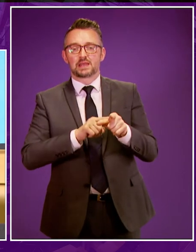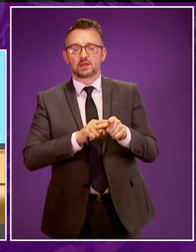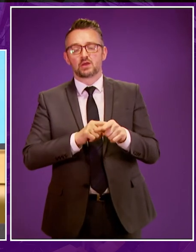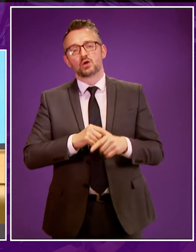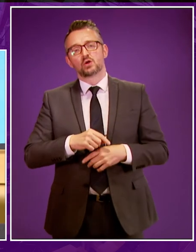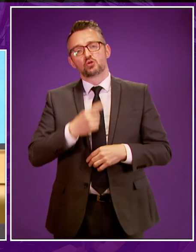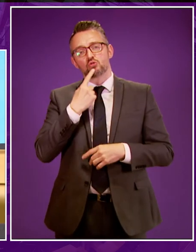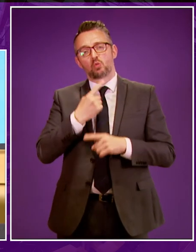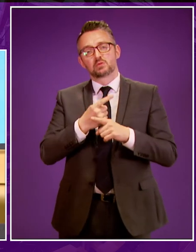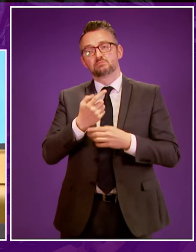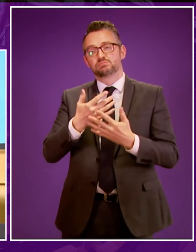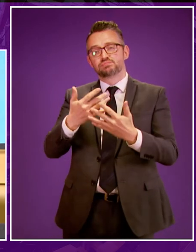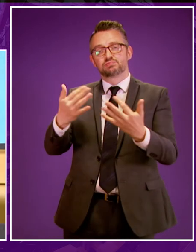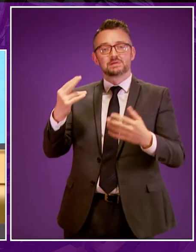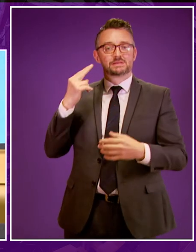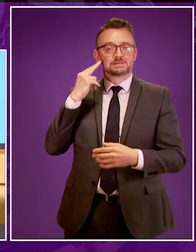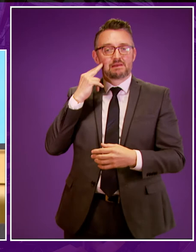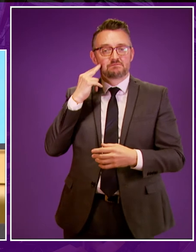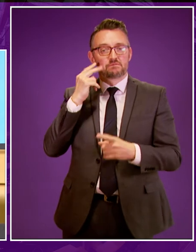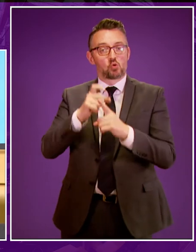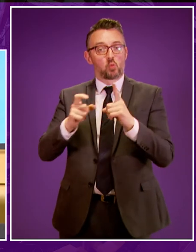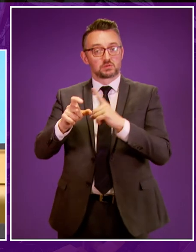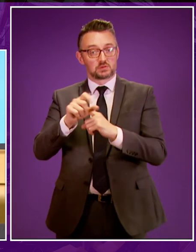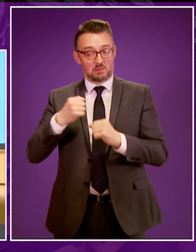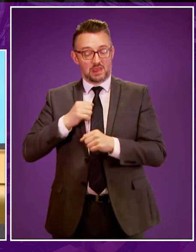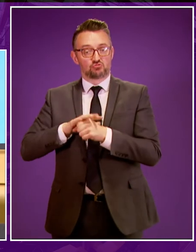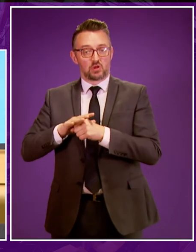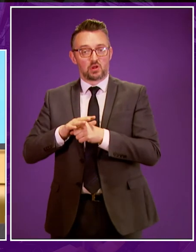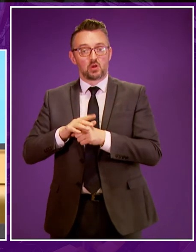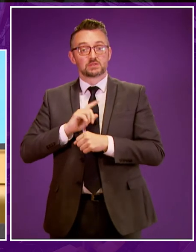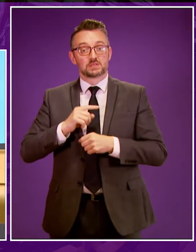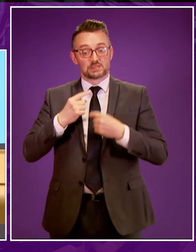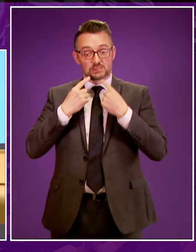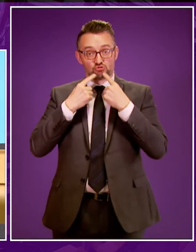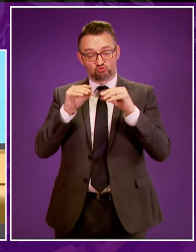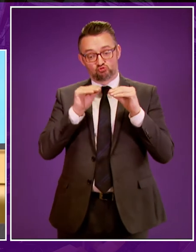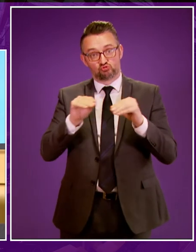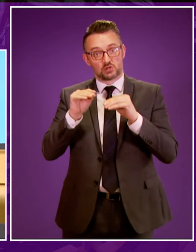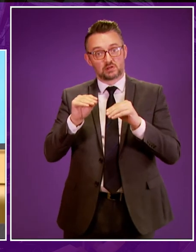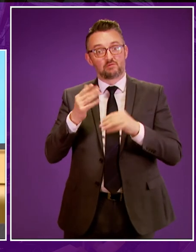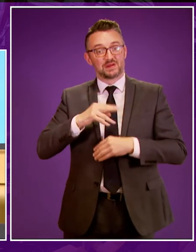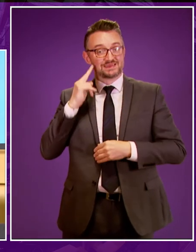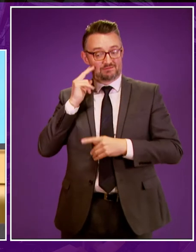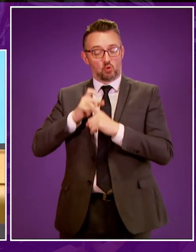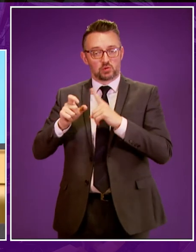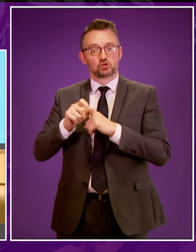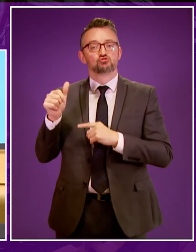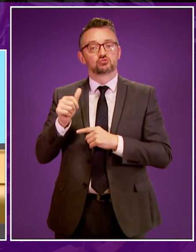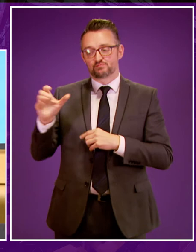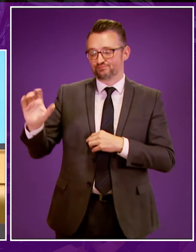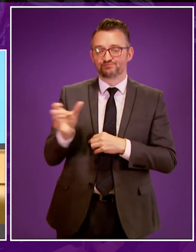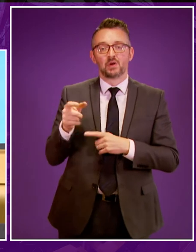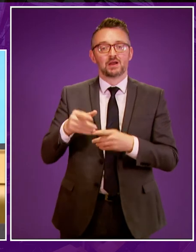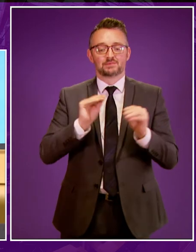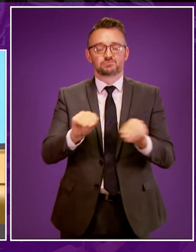desire expressed by many people of the deaf community in Moray and elsewhere that tutors from the deaf community should be employed to teach BSL in local colleges